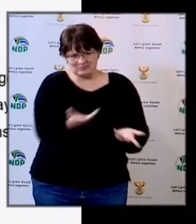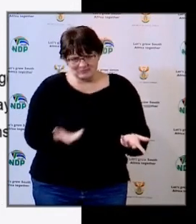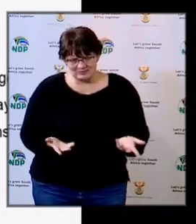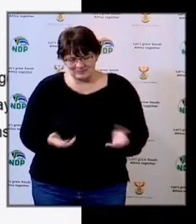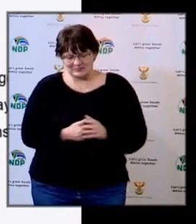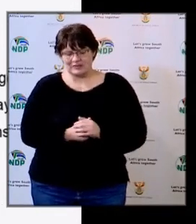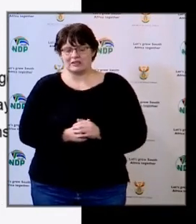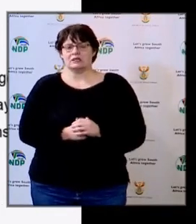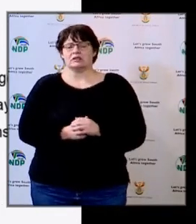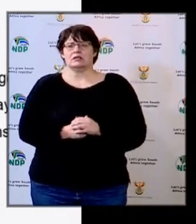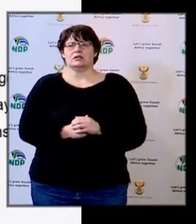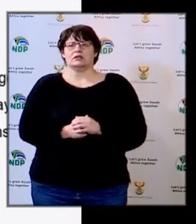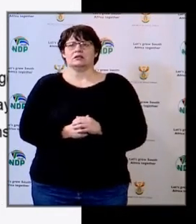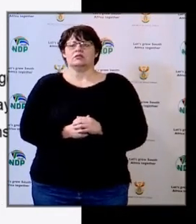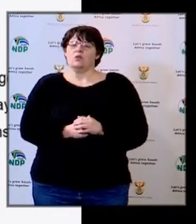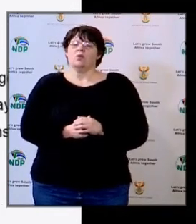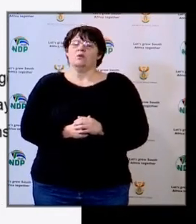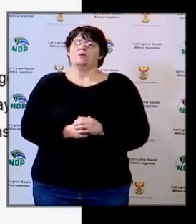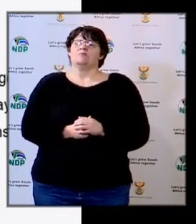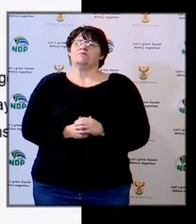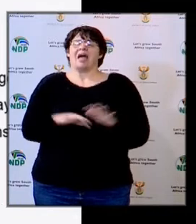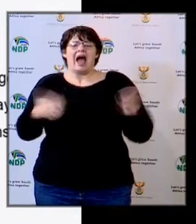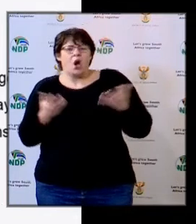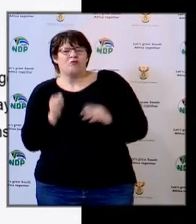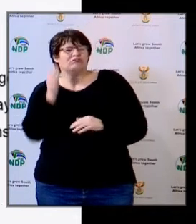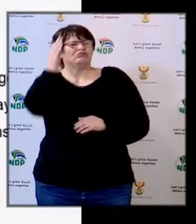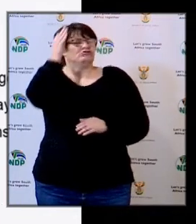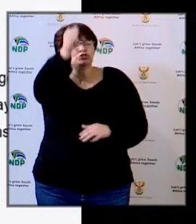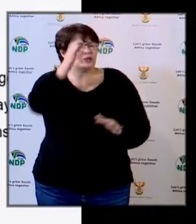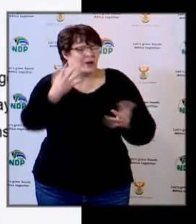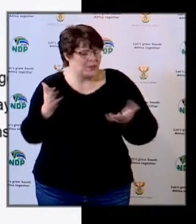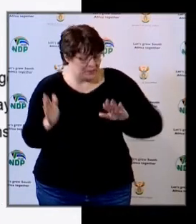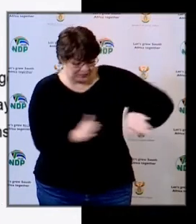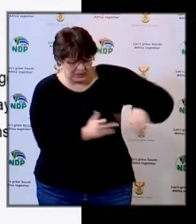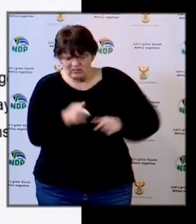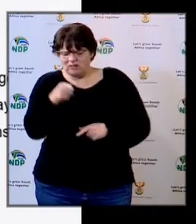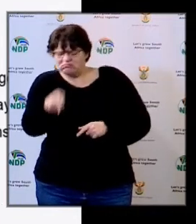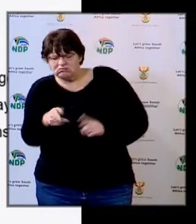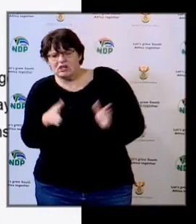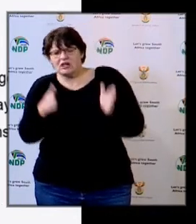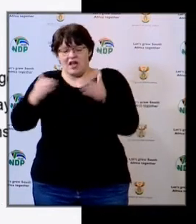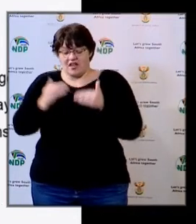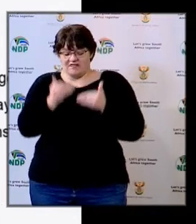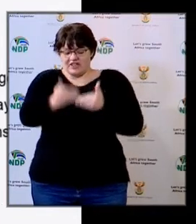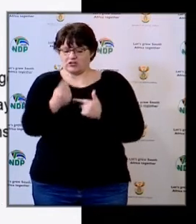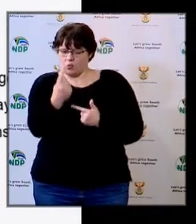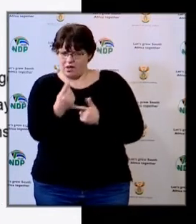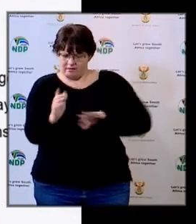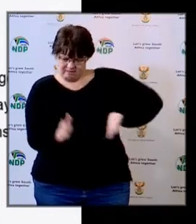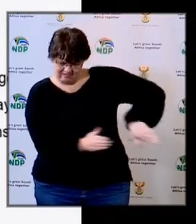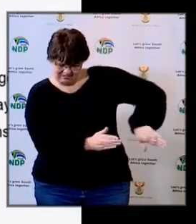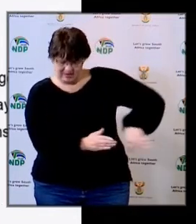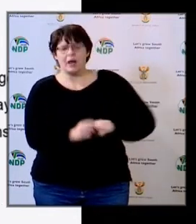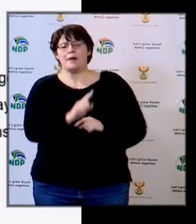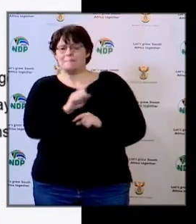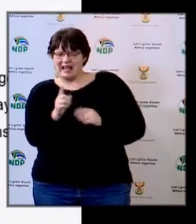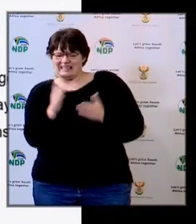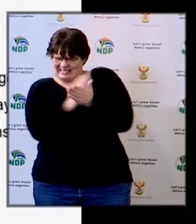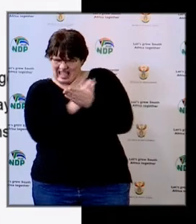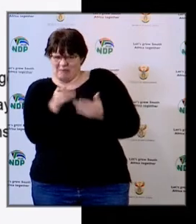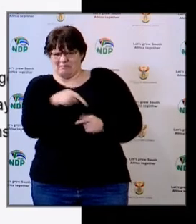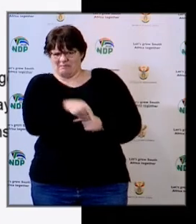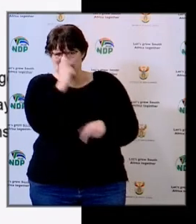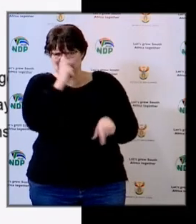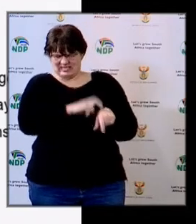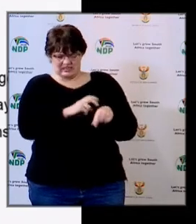So in conclusion, as part of the way forward, the work that we have done is for phase one. What still